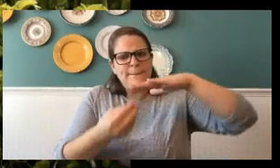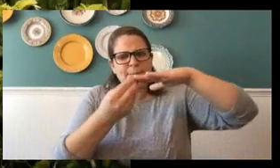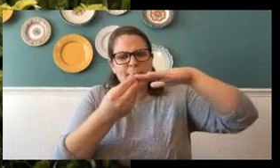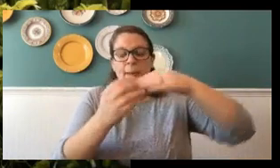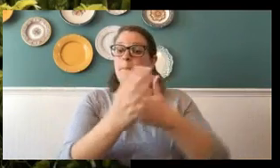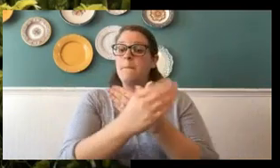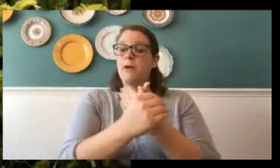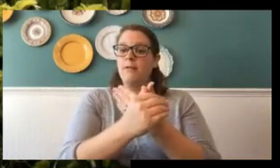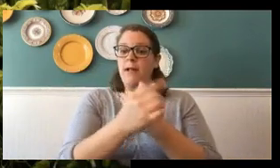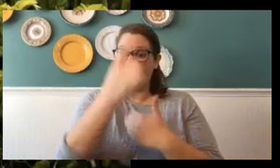butterfly? Raise your hand.